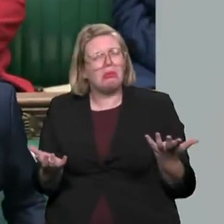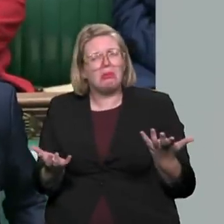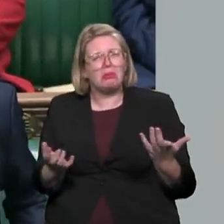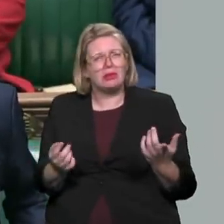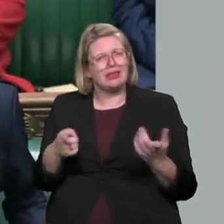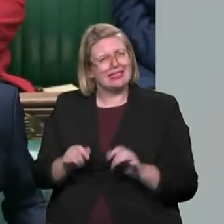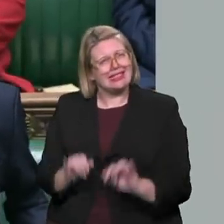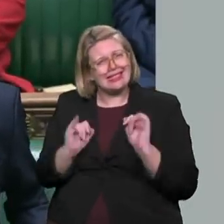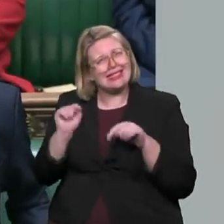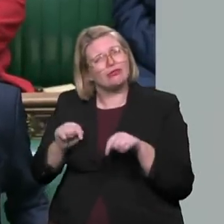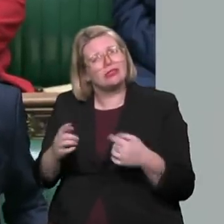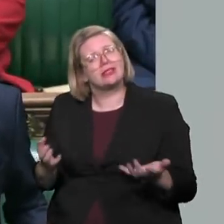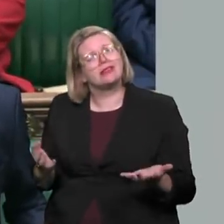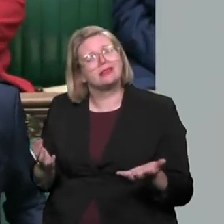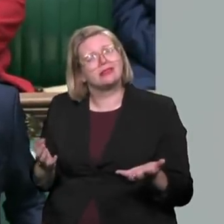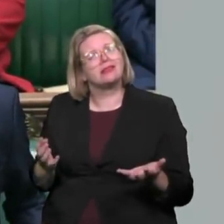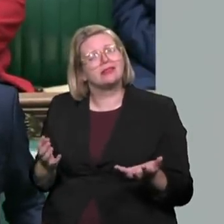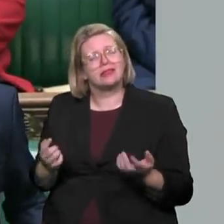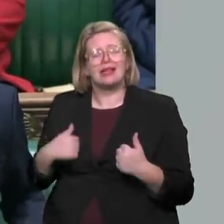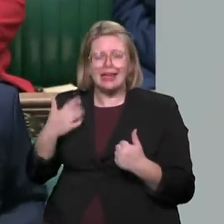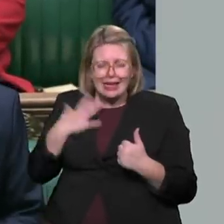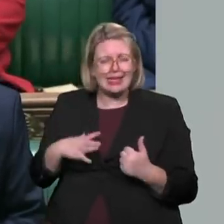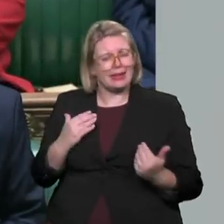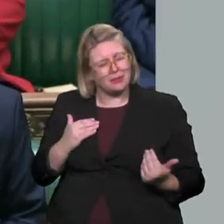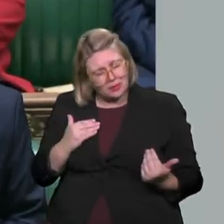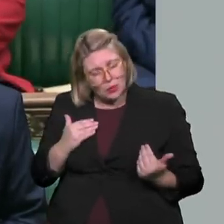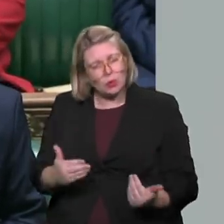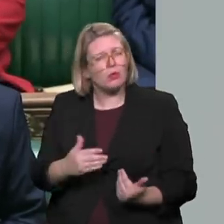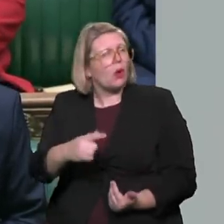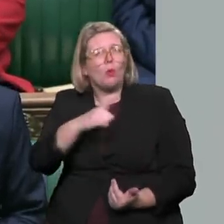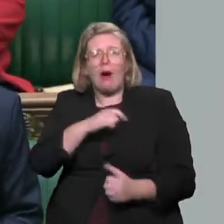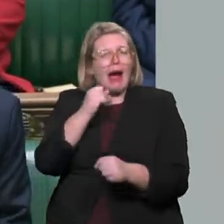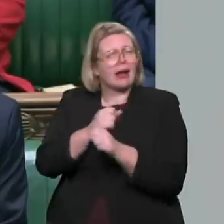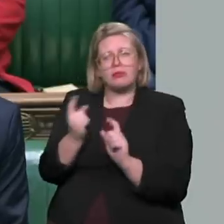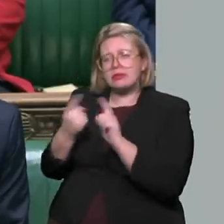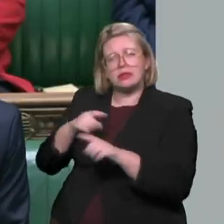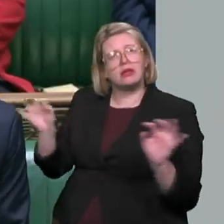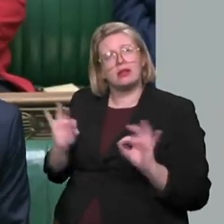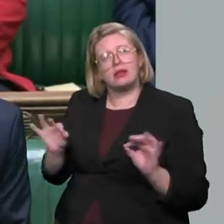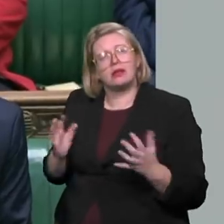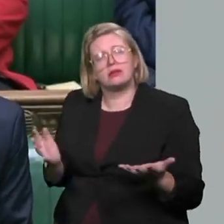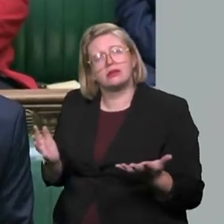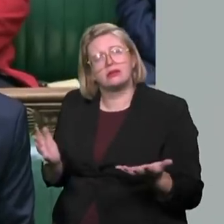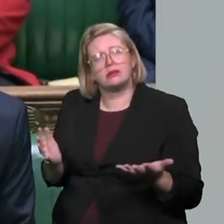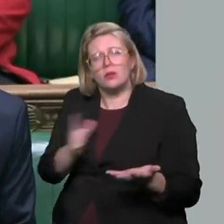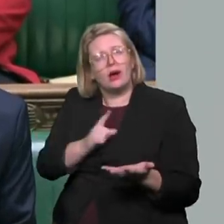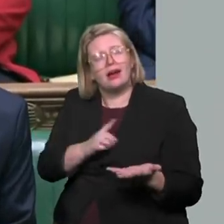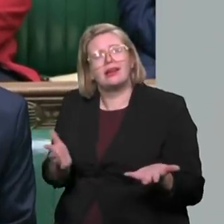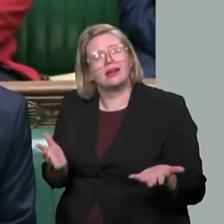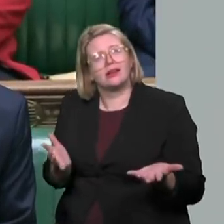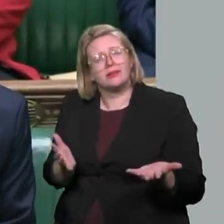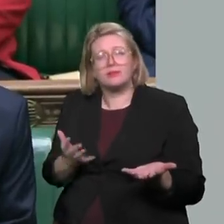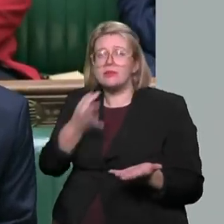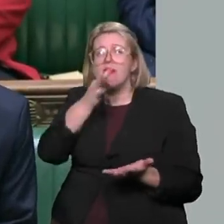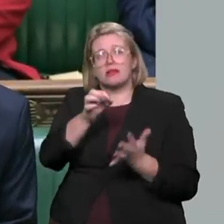of the matter and the clear need for action, why has the Government not responded to this important work? And will the Prime Minister